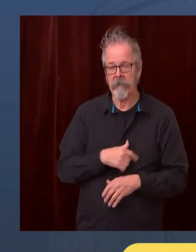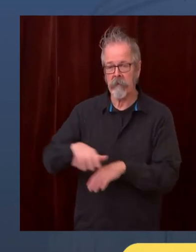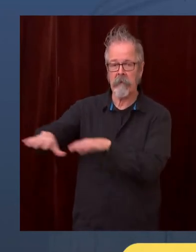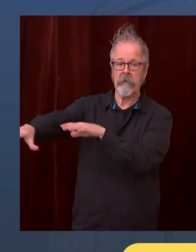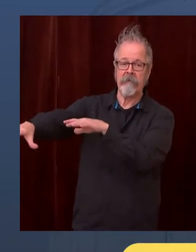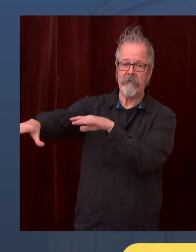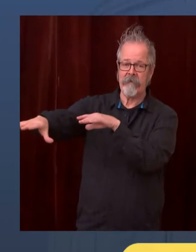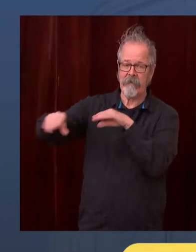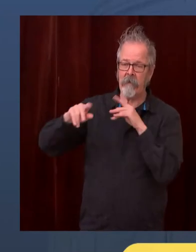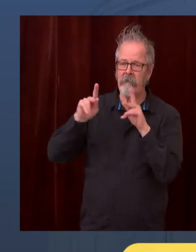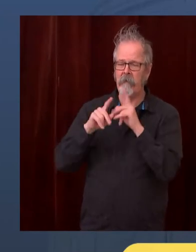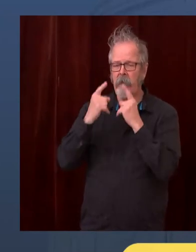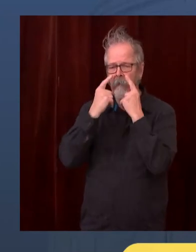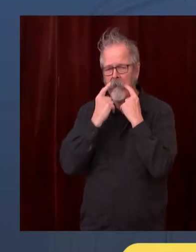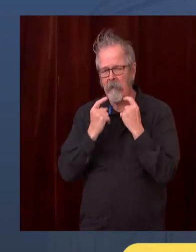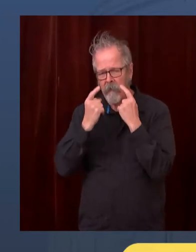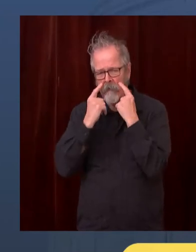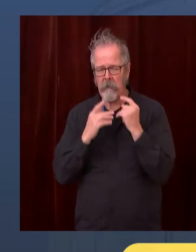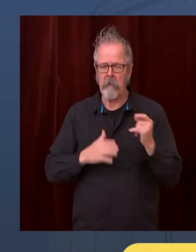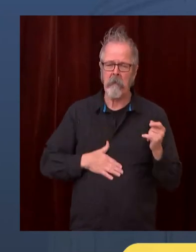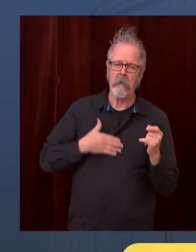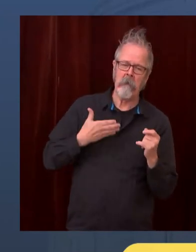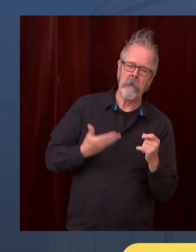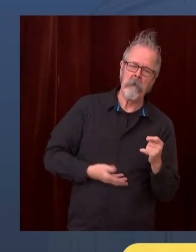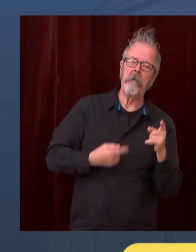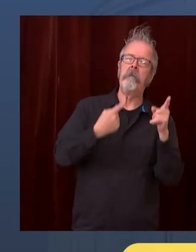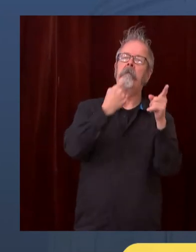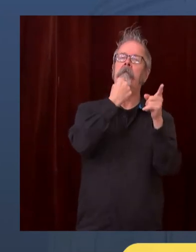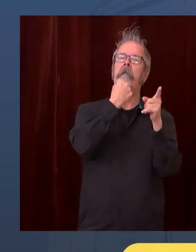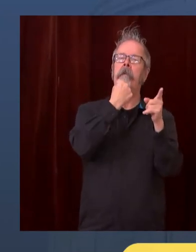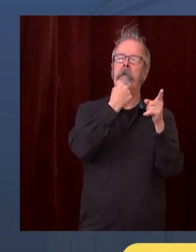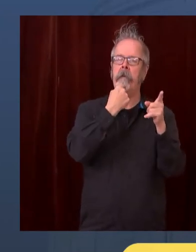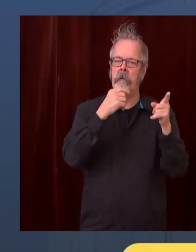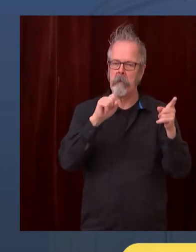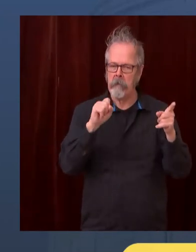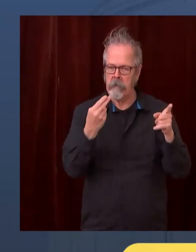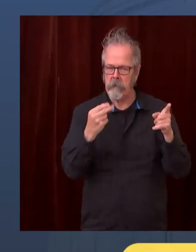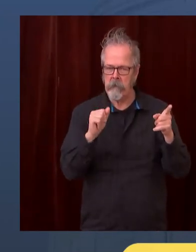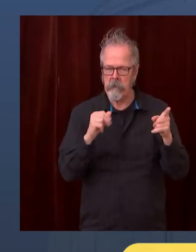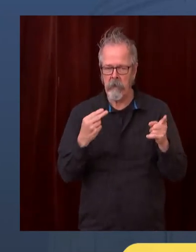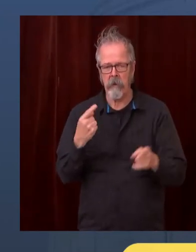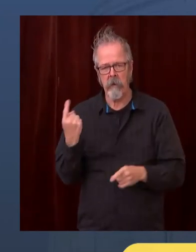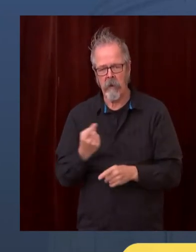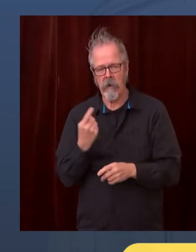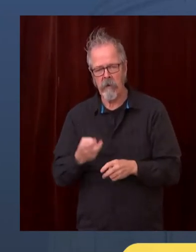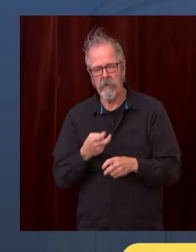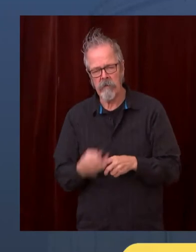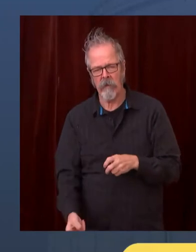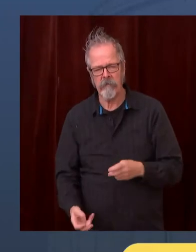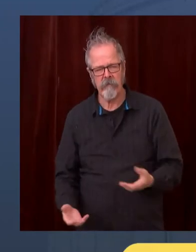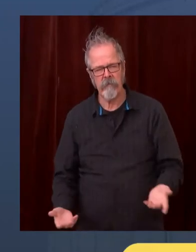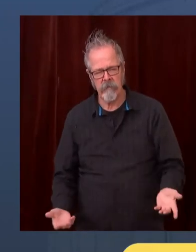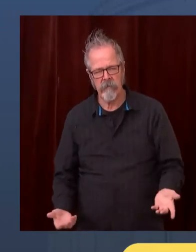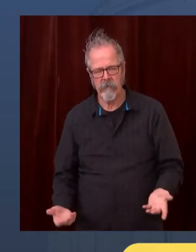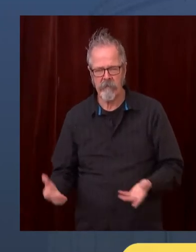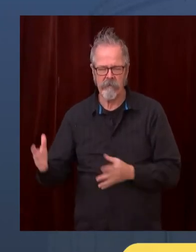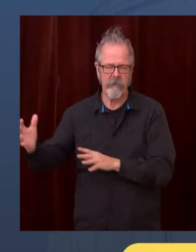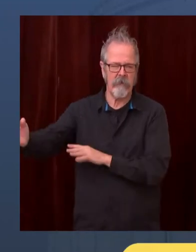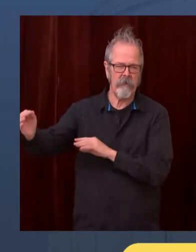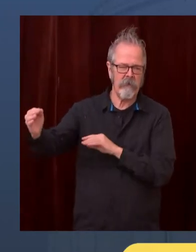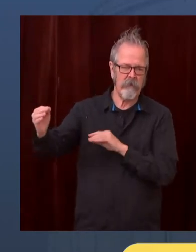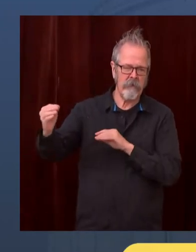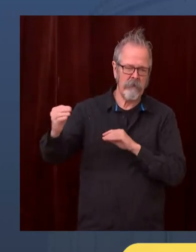things are happening during this pandemic. We just have to make sure we are leaving teams behind that are strong, they're capable,